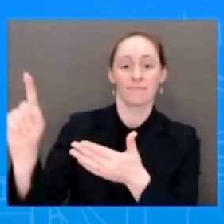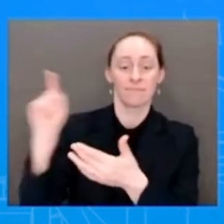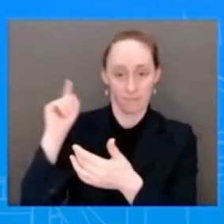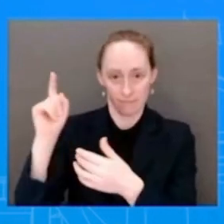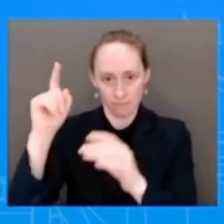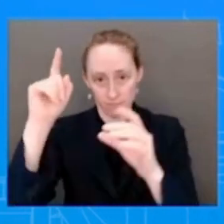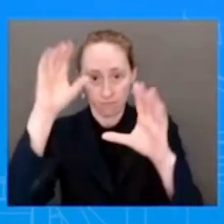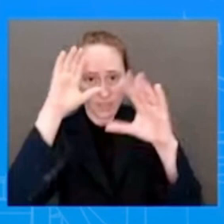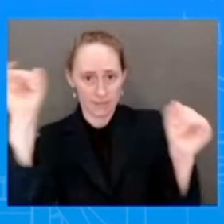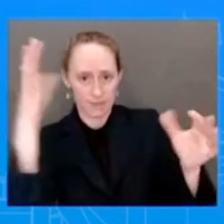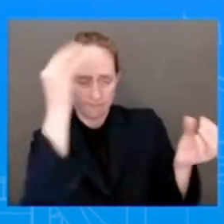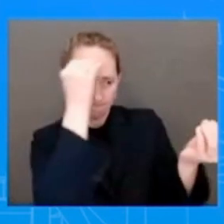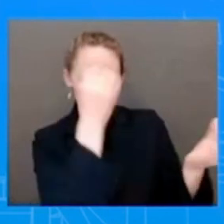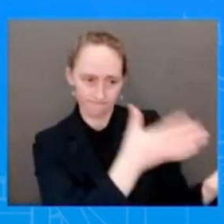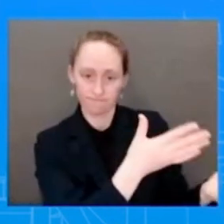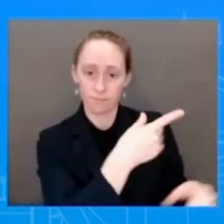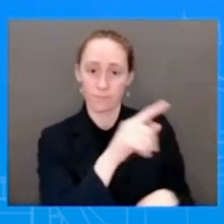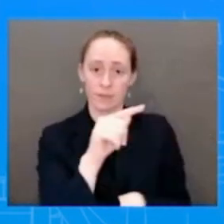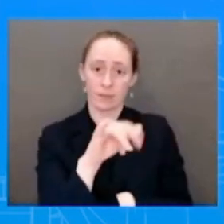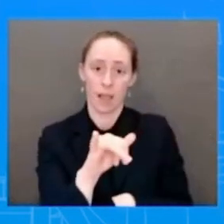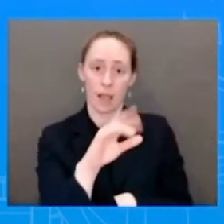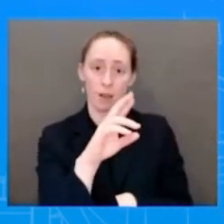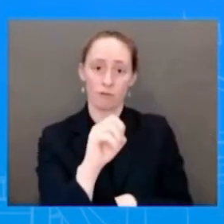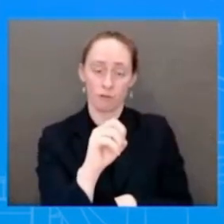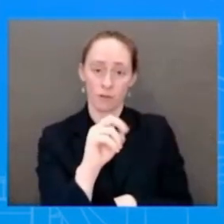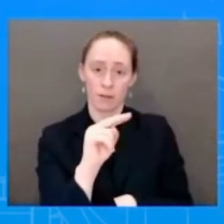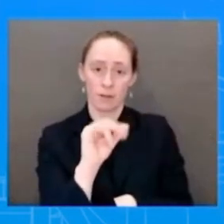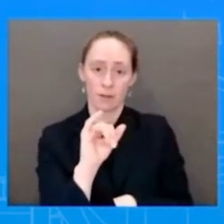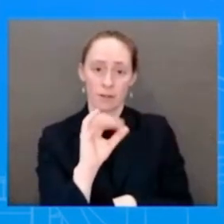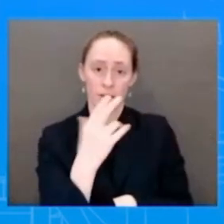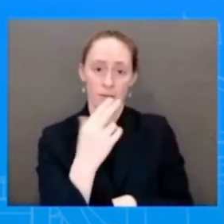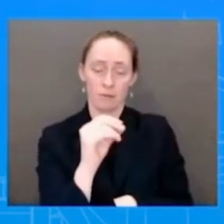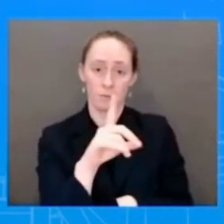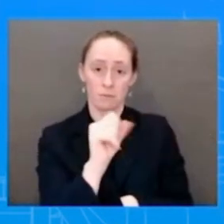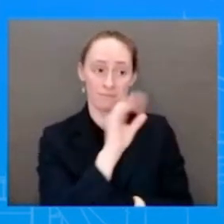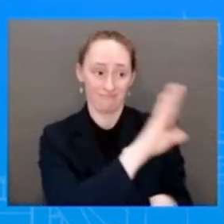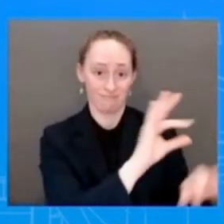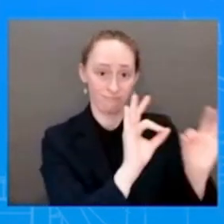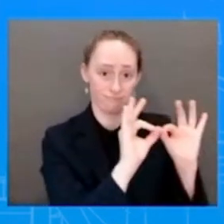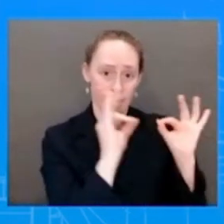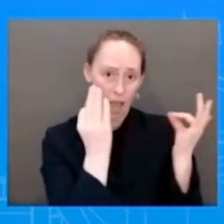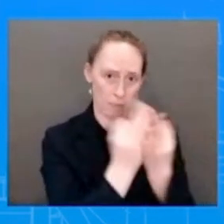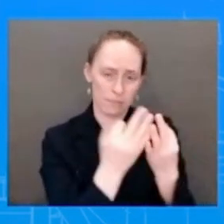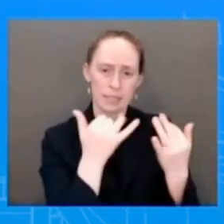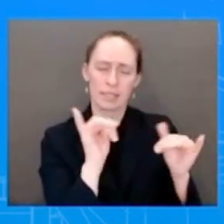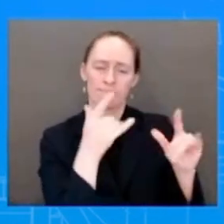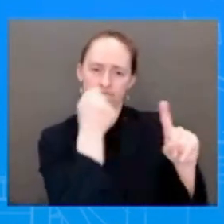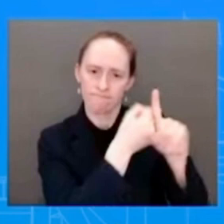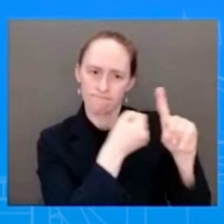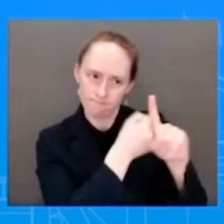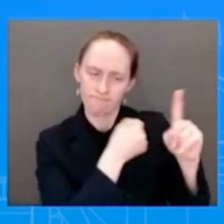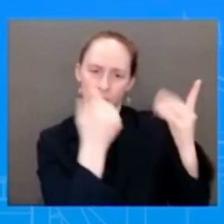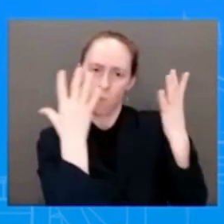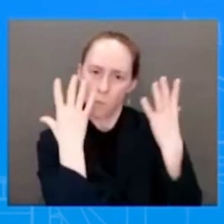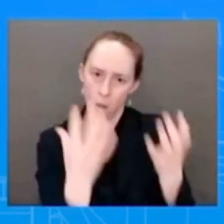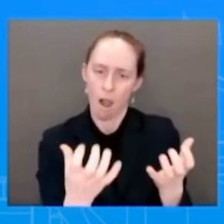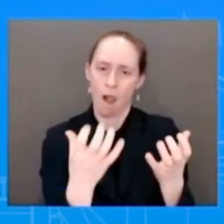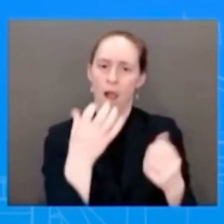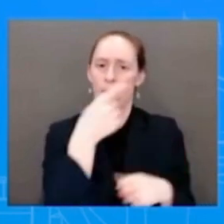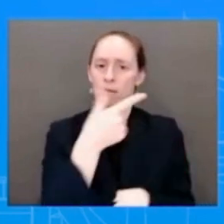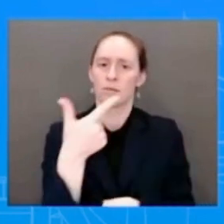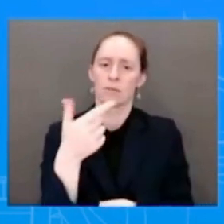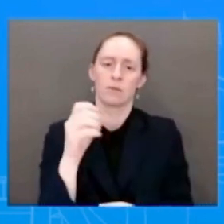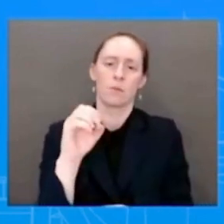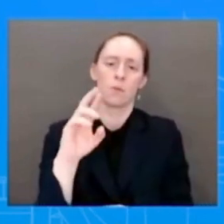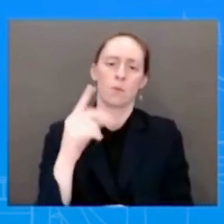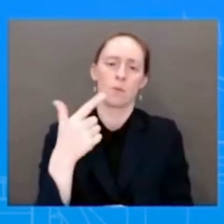Joy Floyd Justice in Policing Act to his desk. To that end, the President will host some members of the Congressional Black Caucus